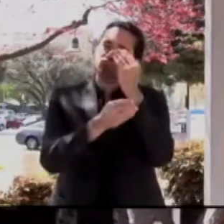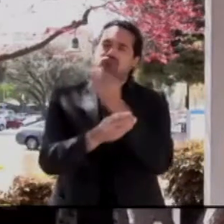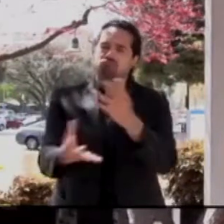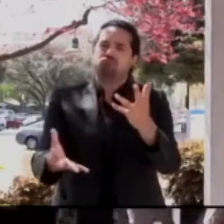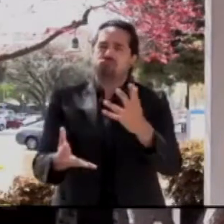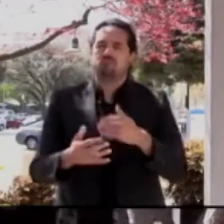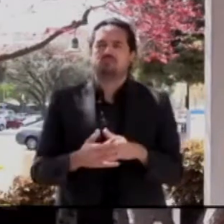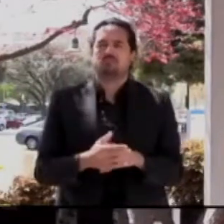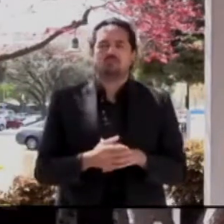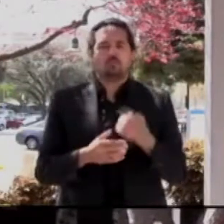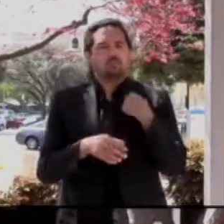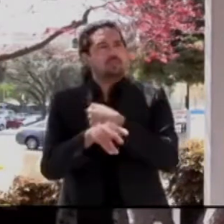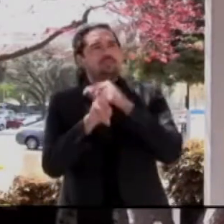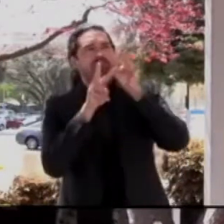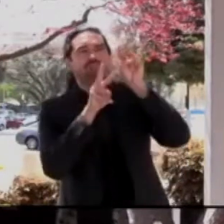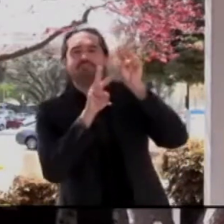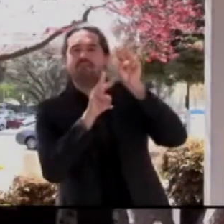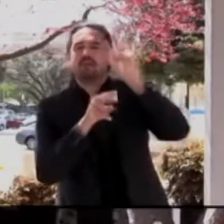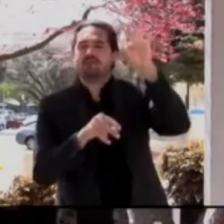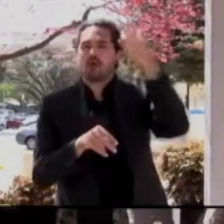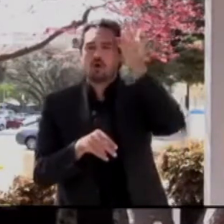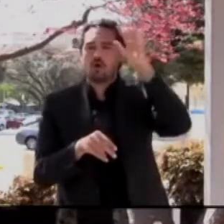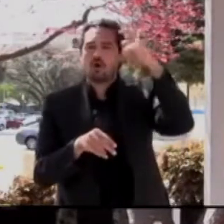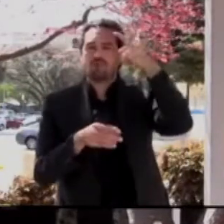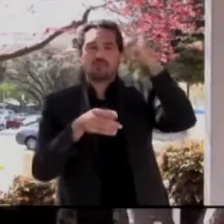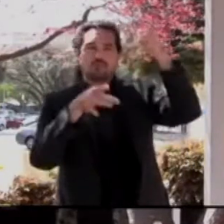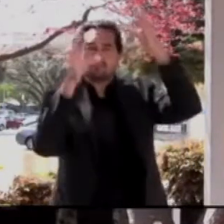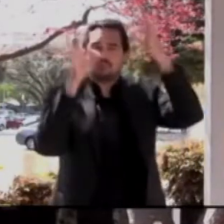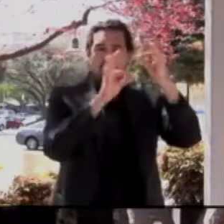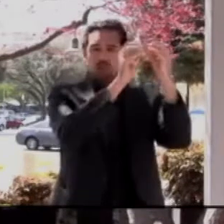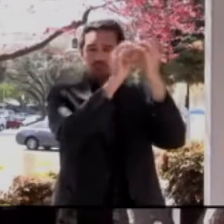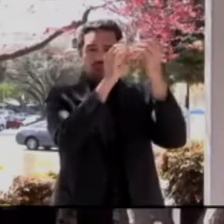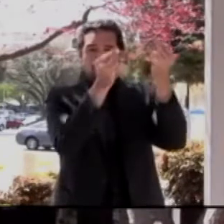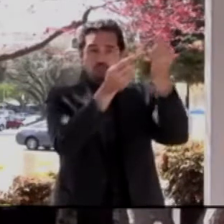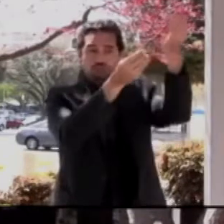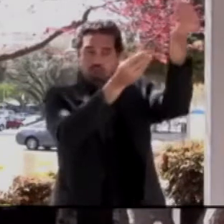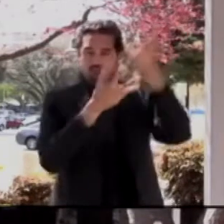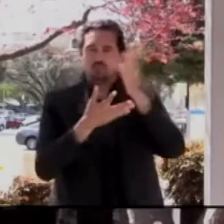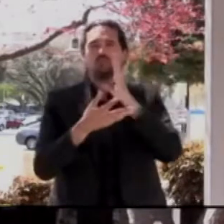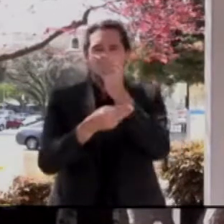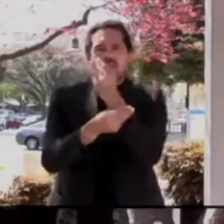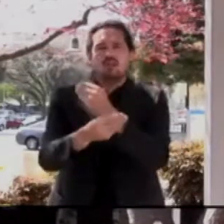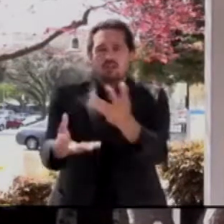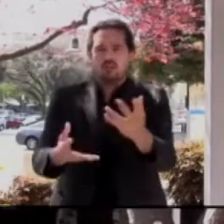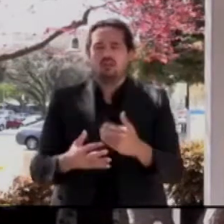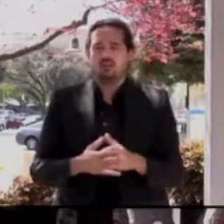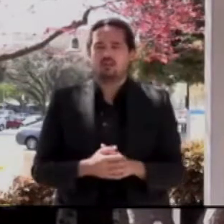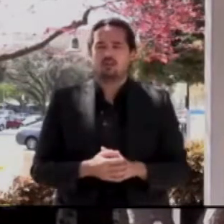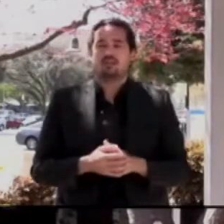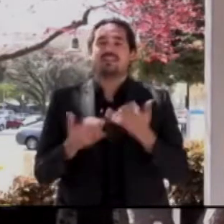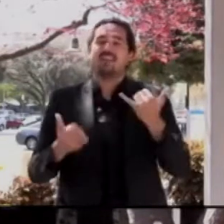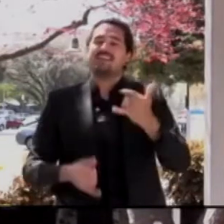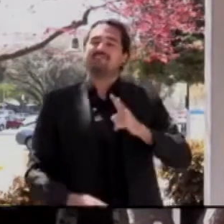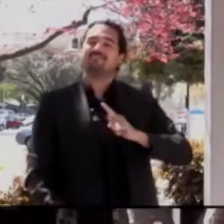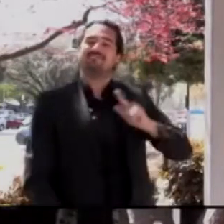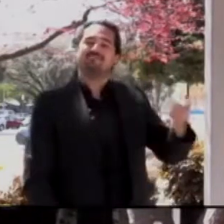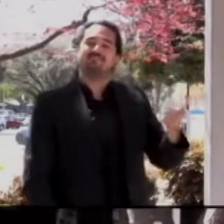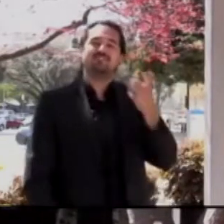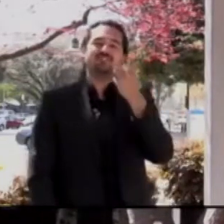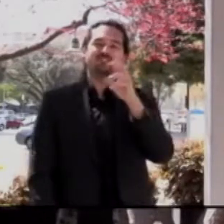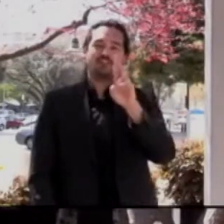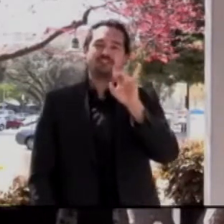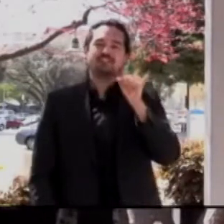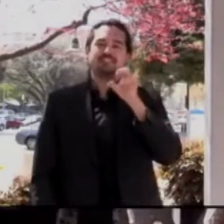levels. At this time, I would like to introduce Dr. Jennifer Tong, who's leading